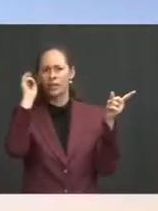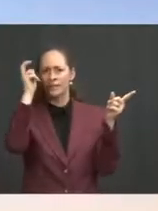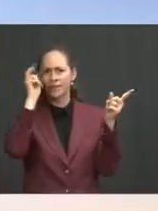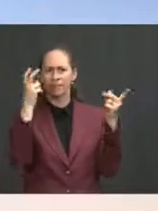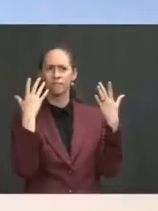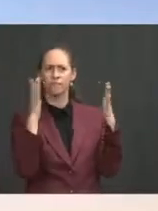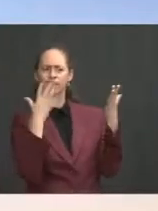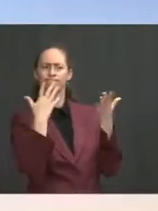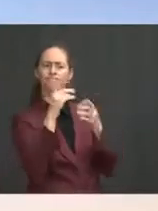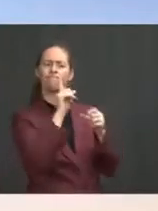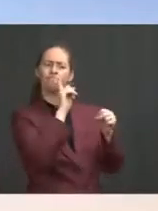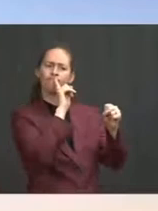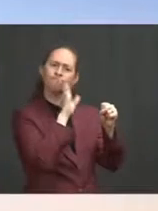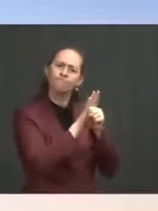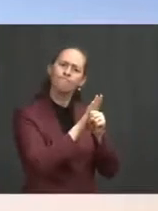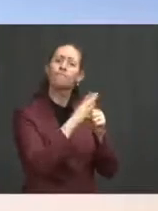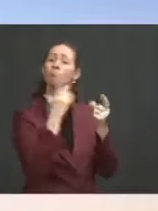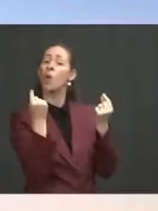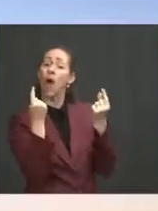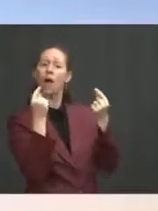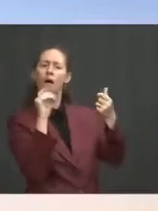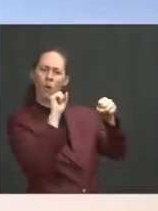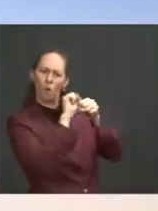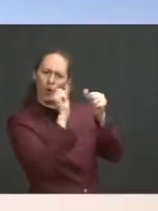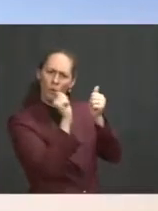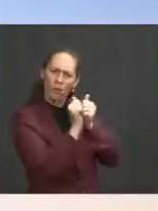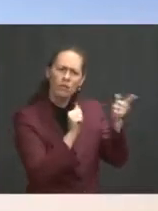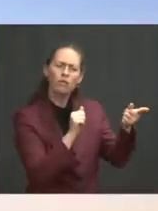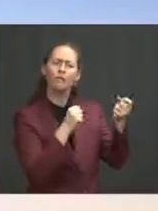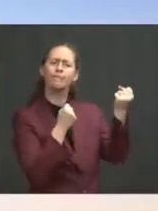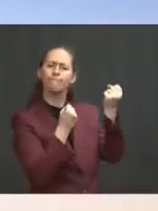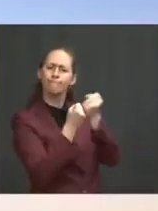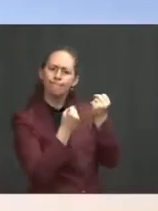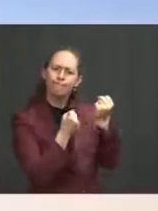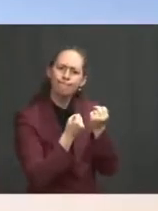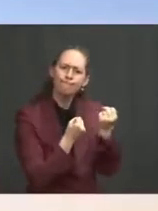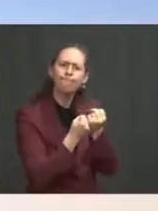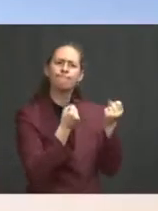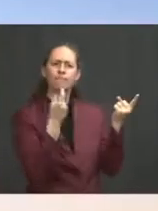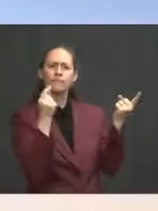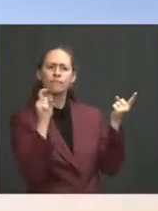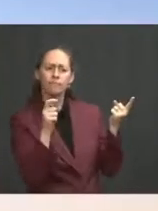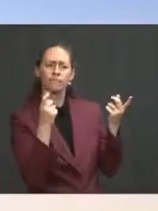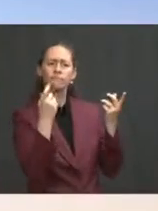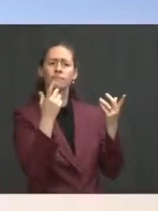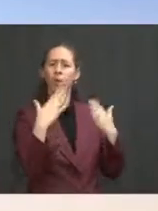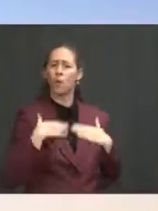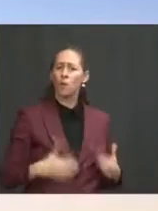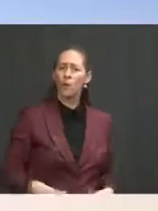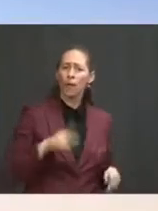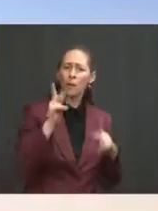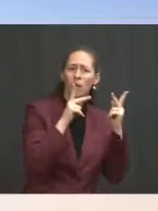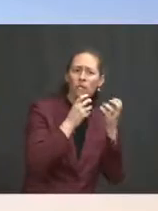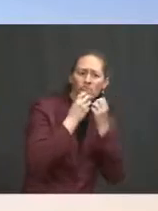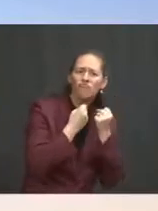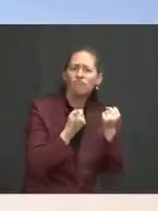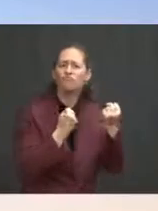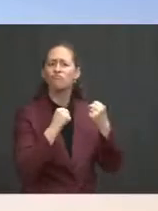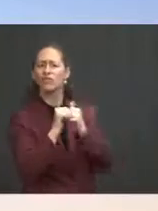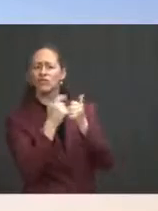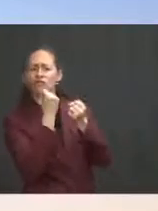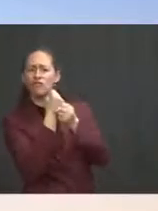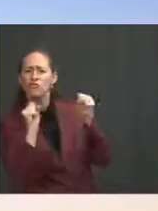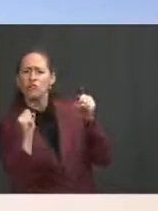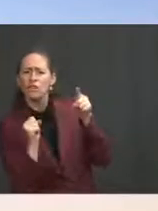to working with them and continuing to support them, whether it's security assistance, humanitarian assistance, or other ways that we can play a constructive role,